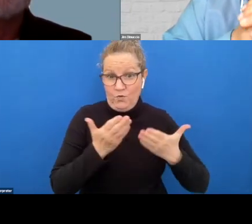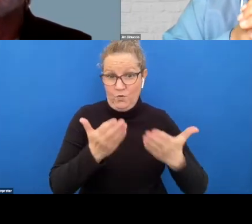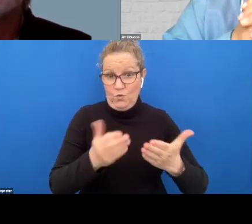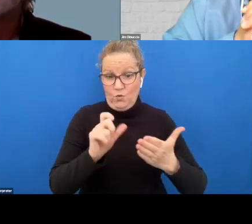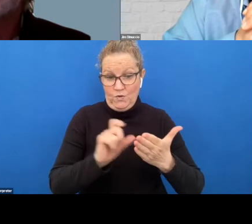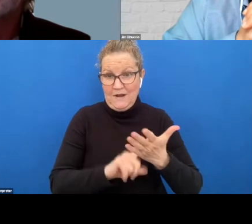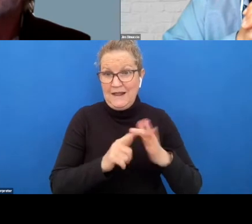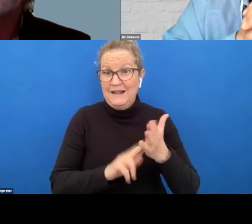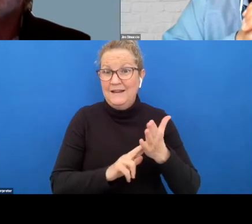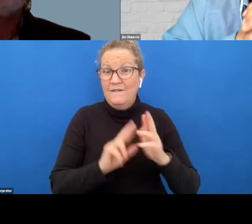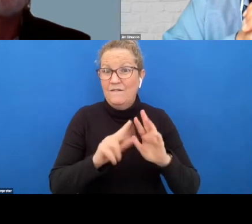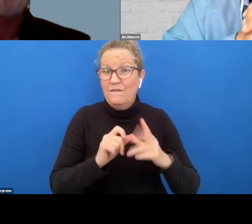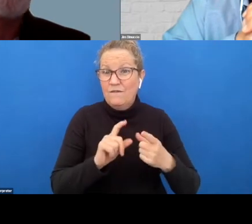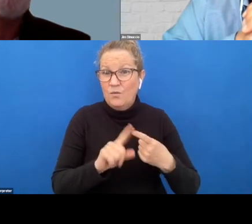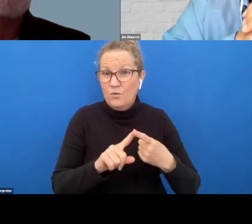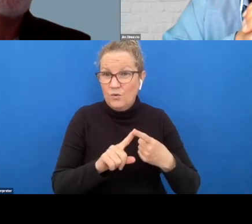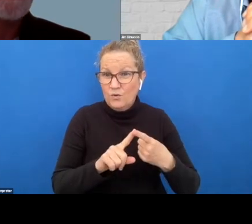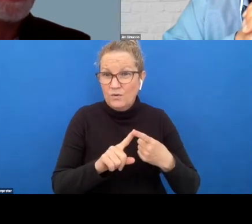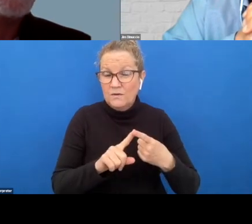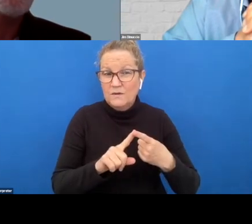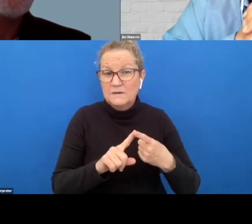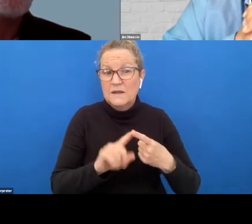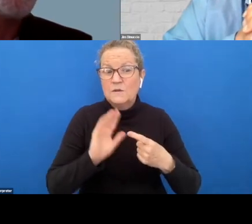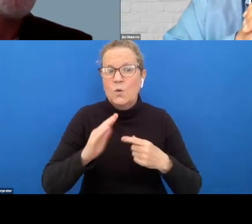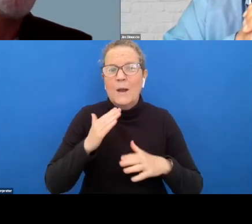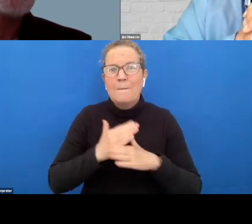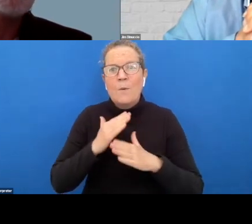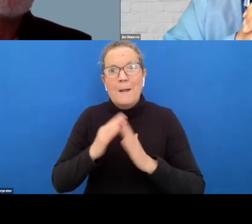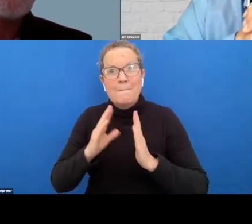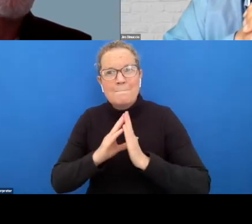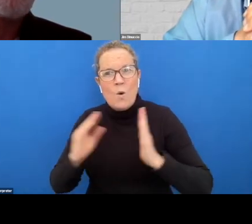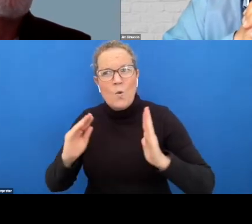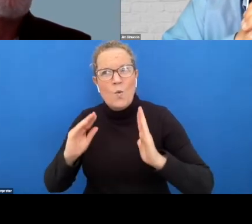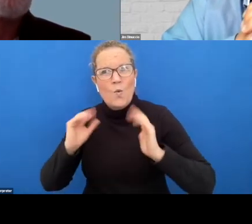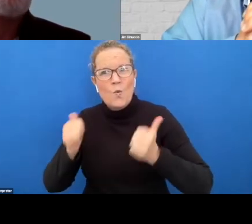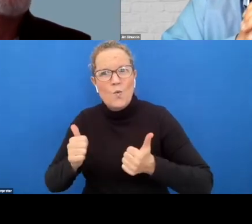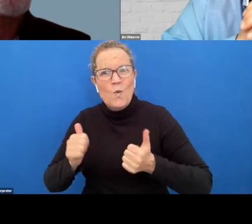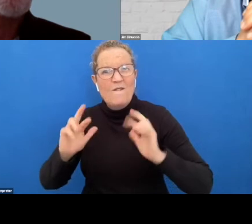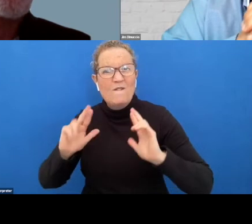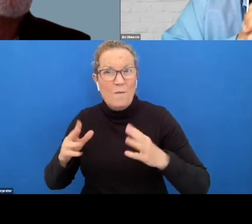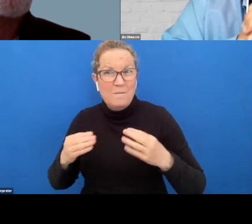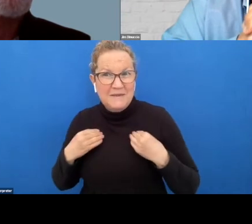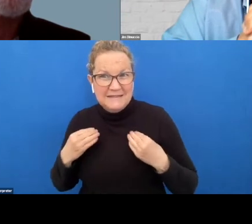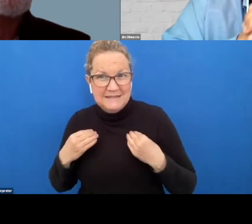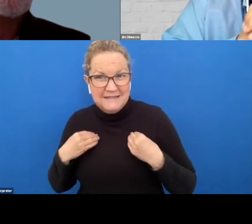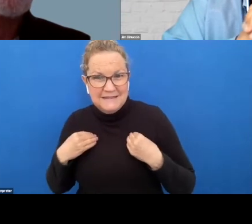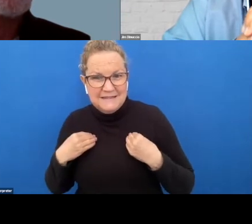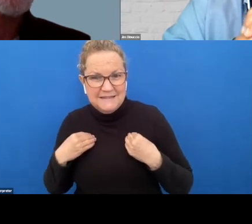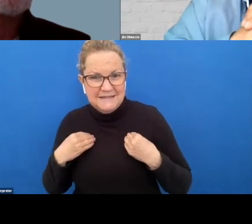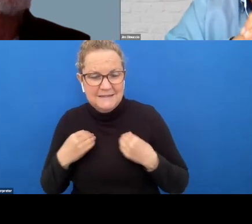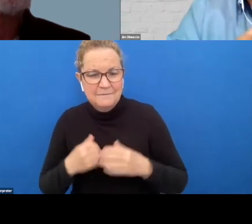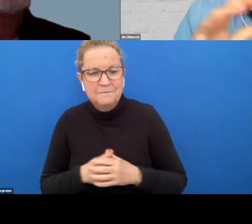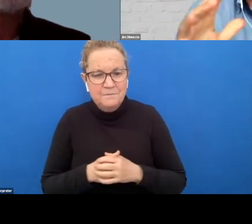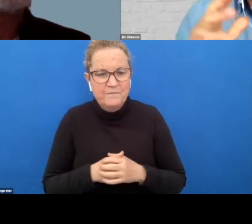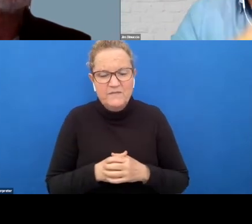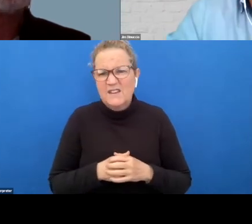say that then uh the employment model that you had has actually been good for business look absolutely philip uh look